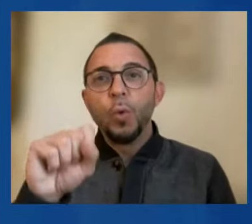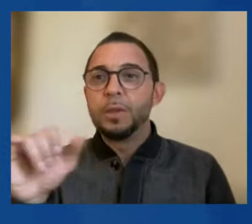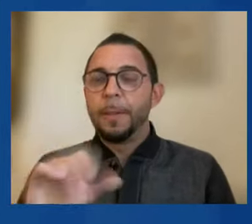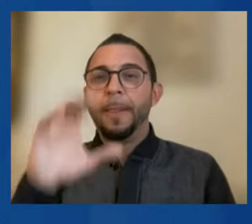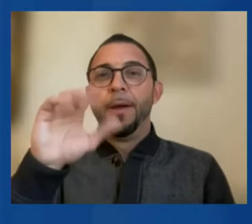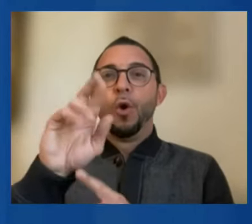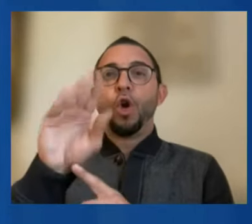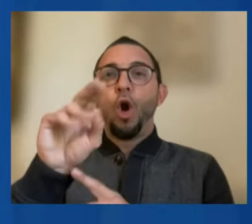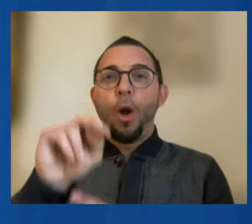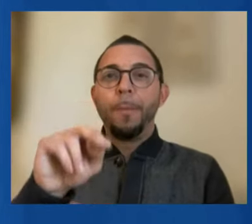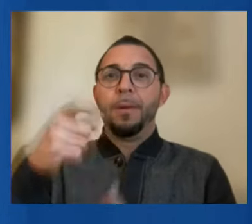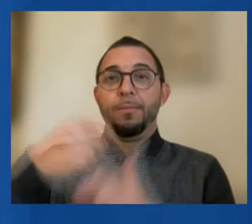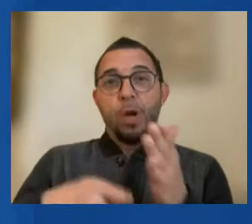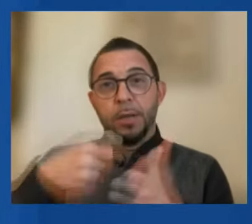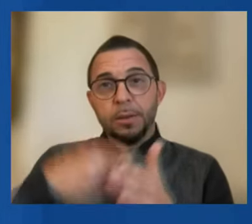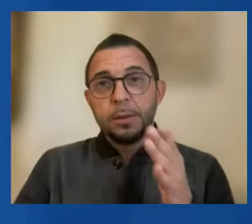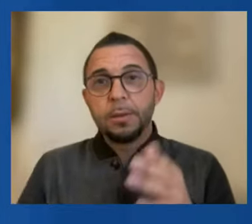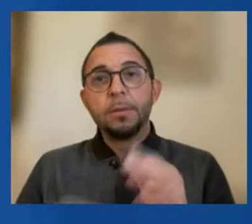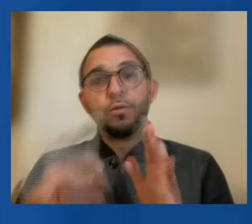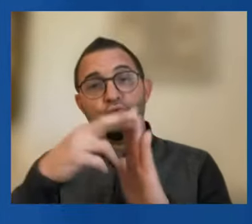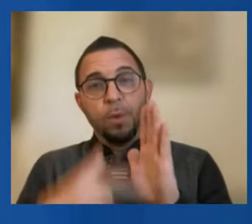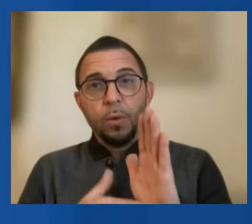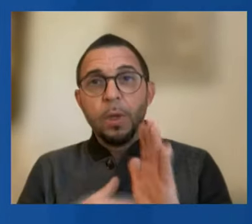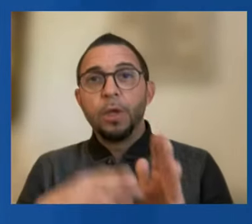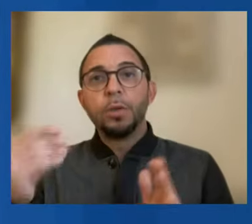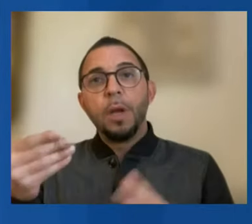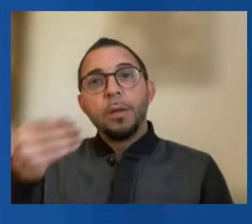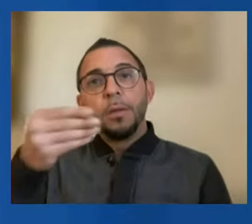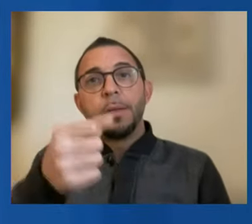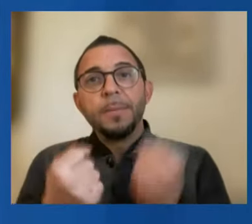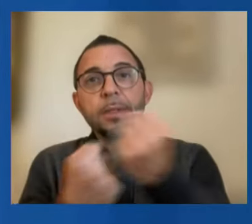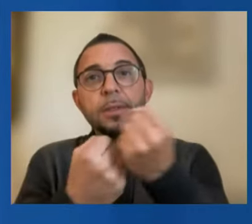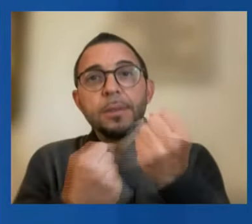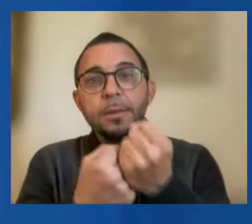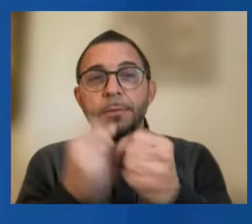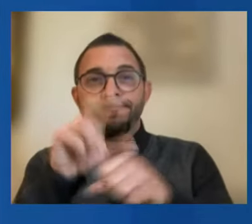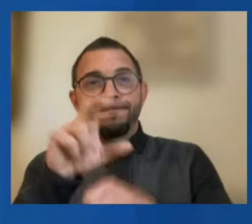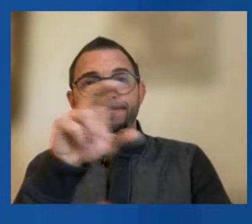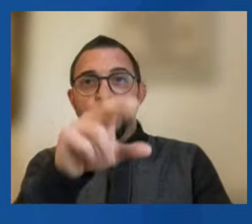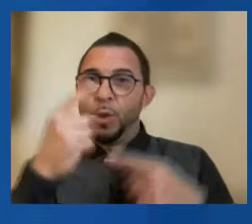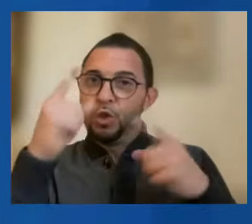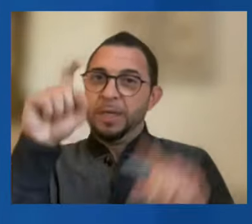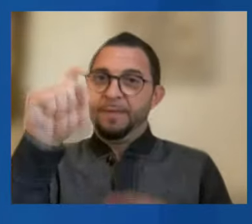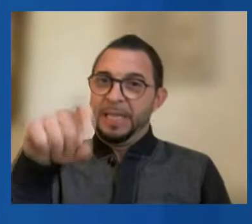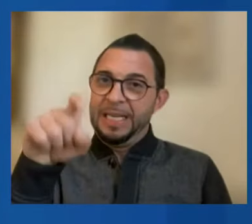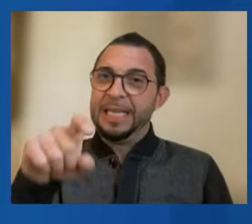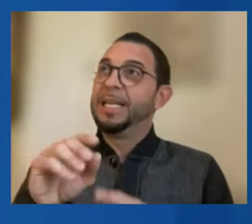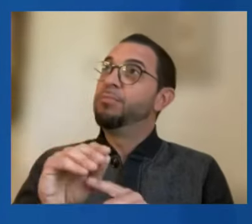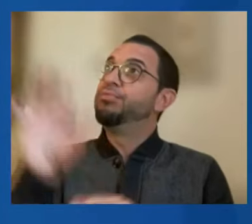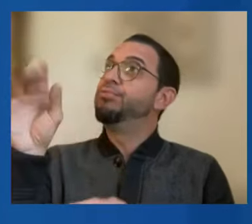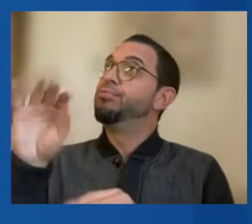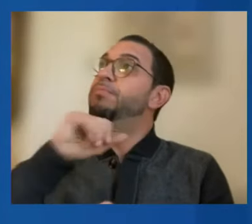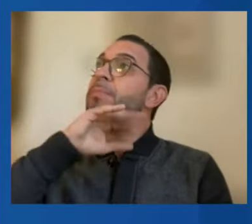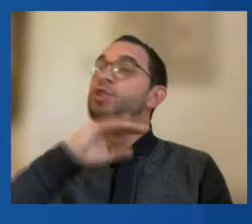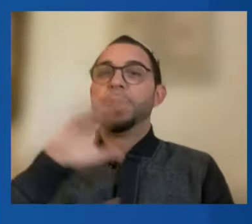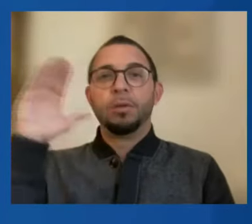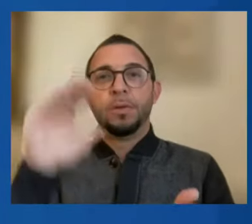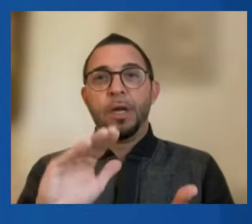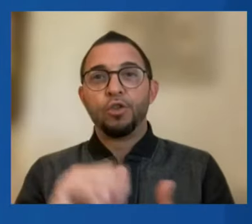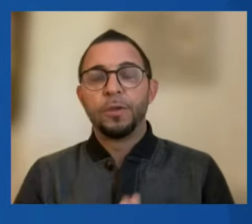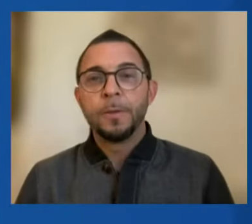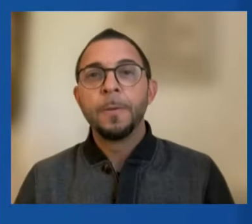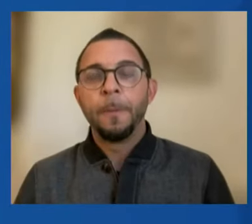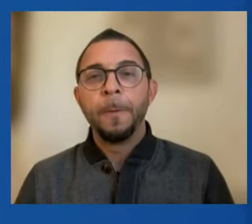regulation, and subsidies, to achieve needed emission reductions. Because those